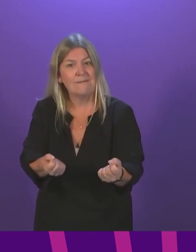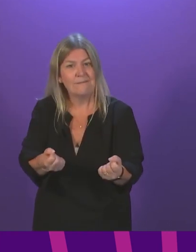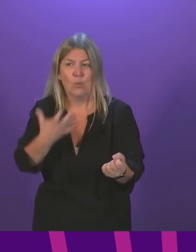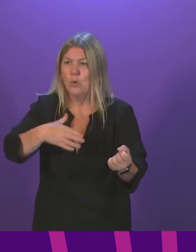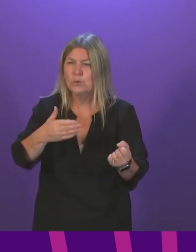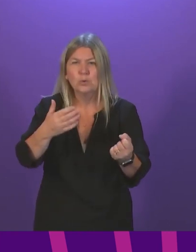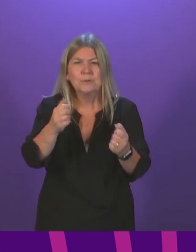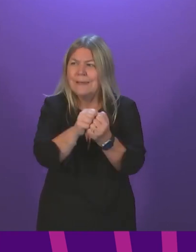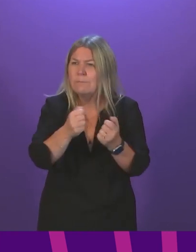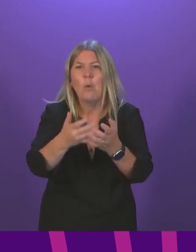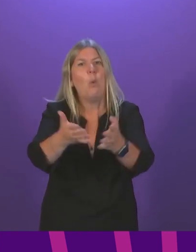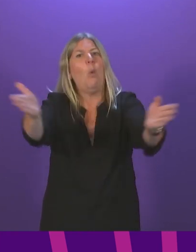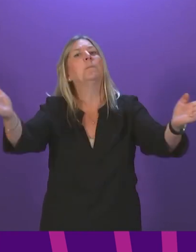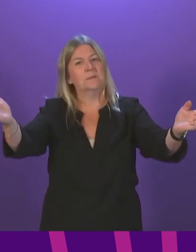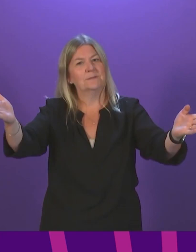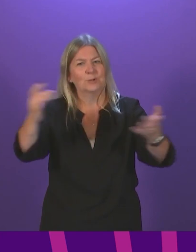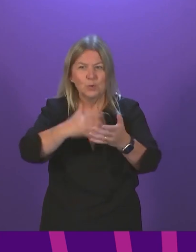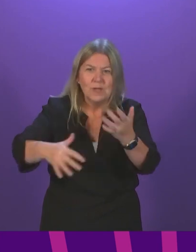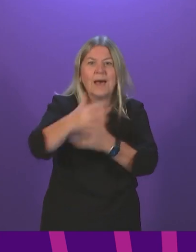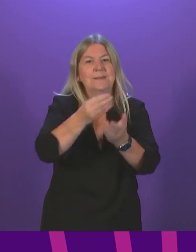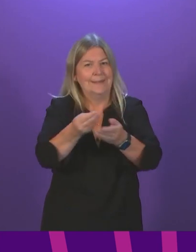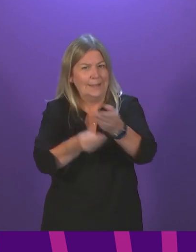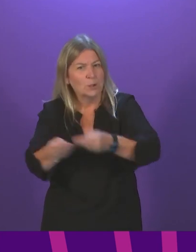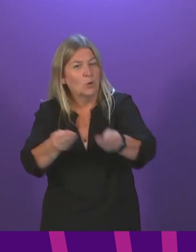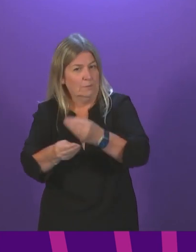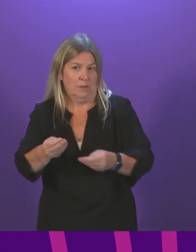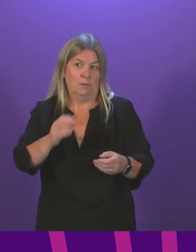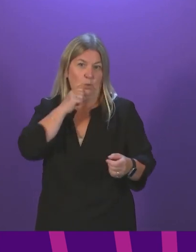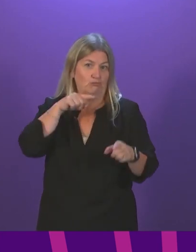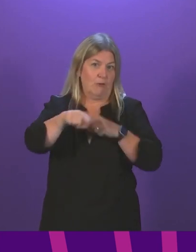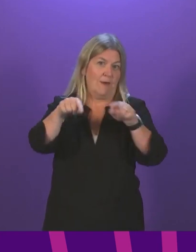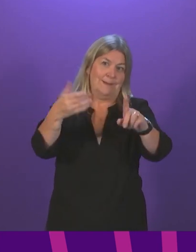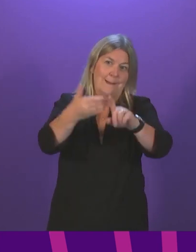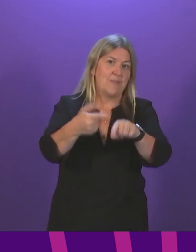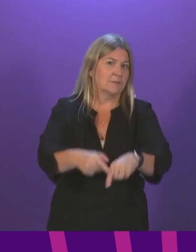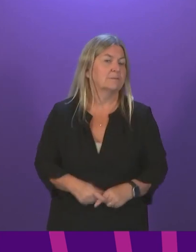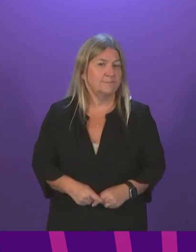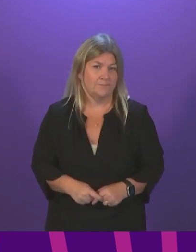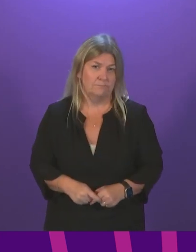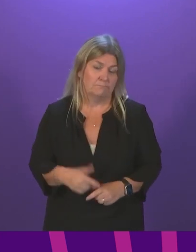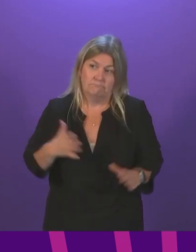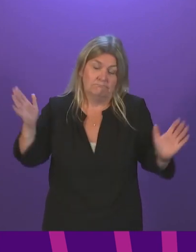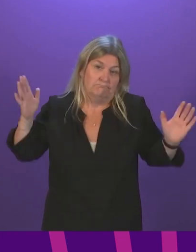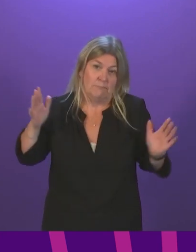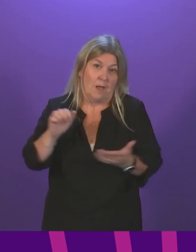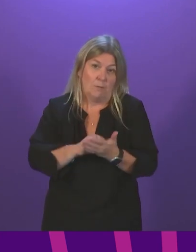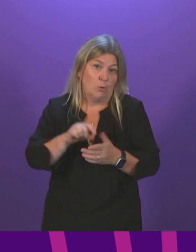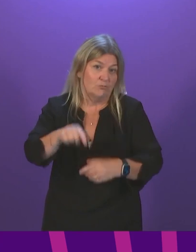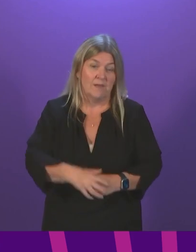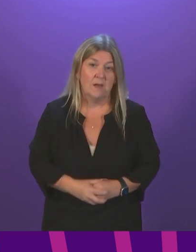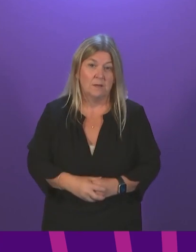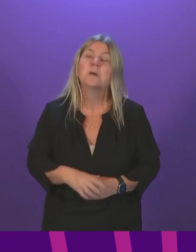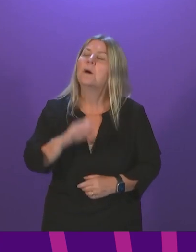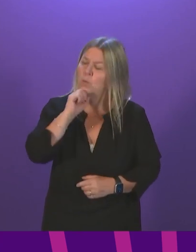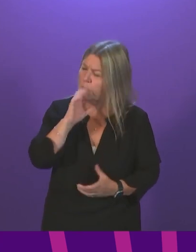manageable level. And that's what we will continue to try to do. And I make no apology for that. Of course, we'll continue to involve parliament